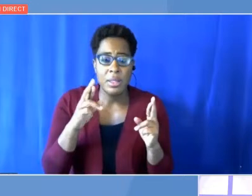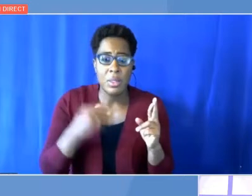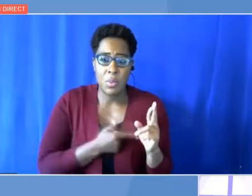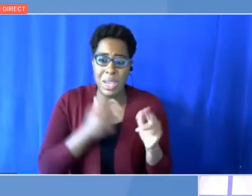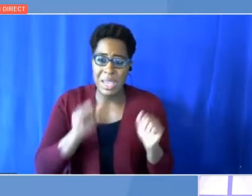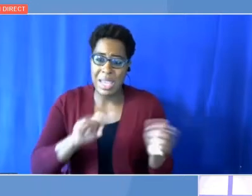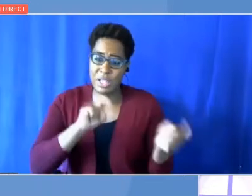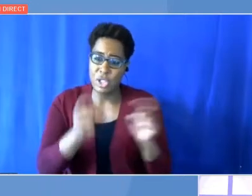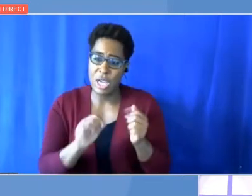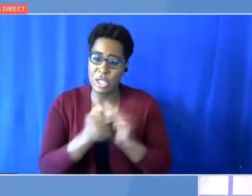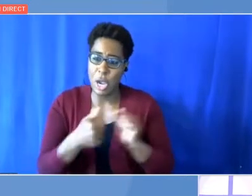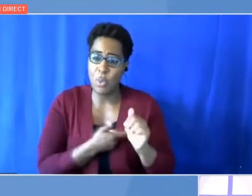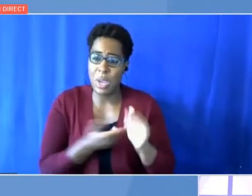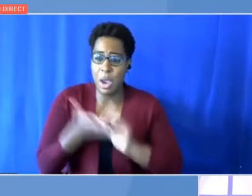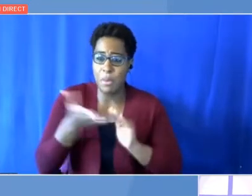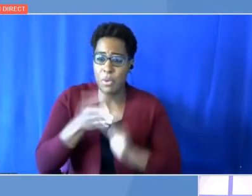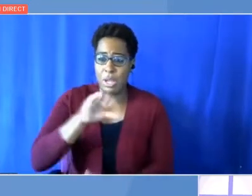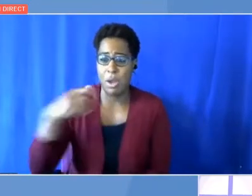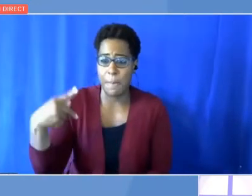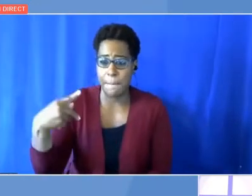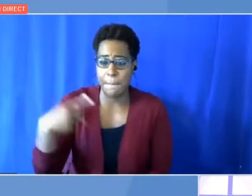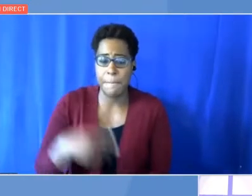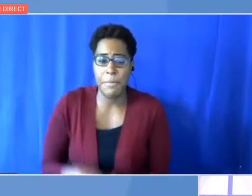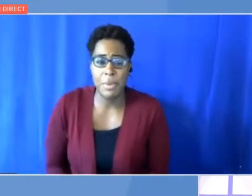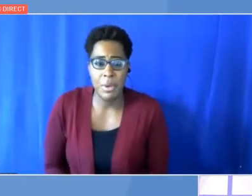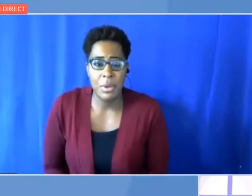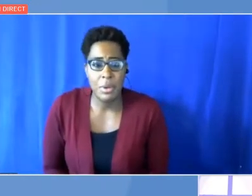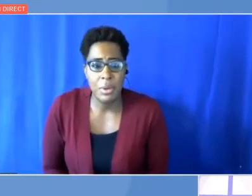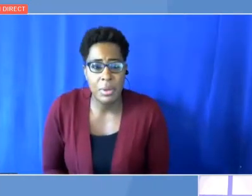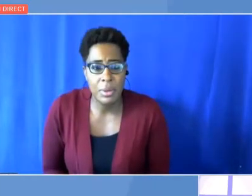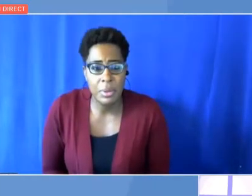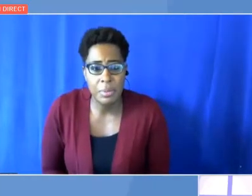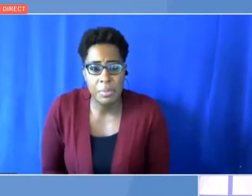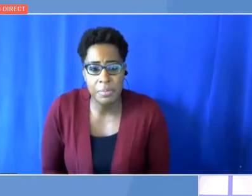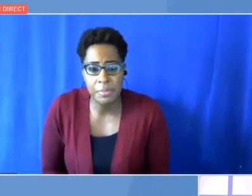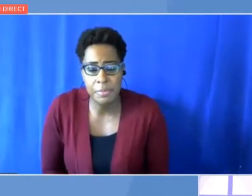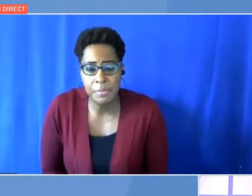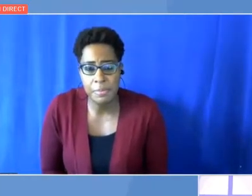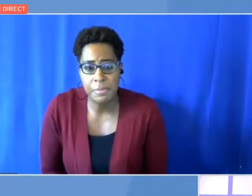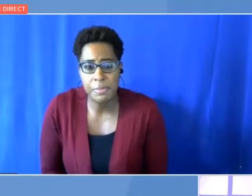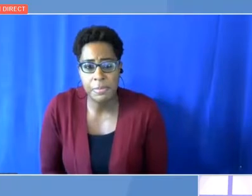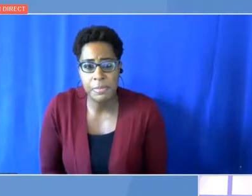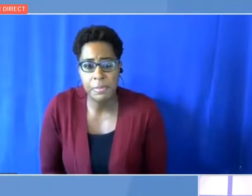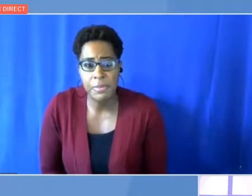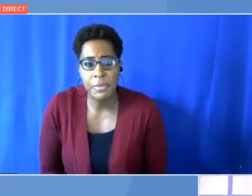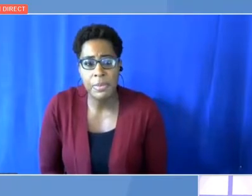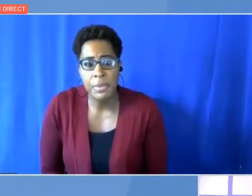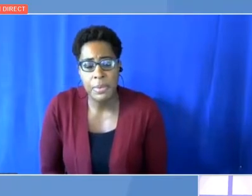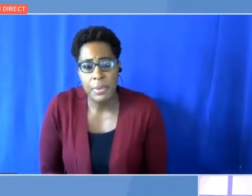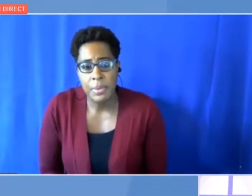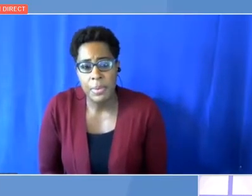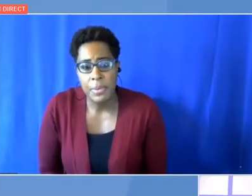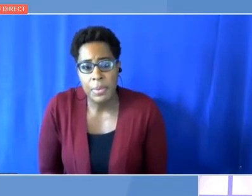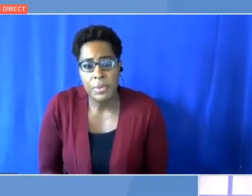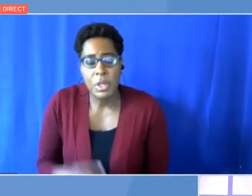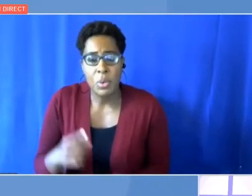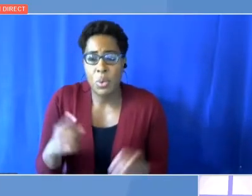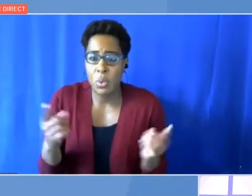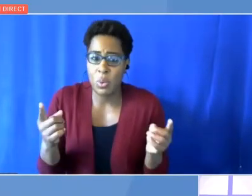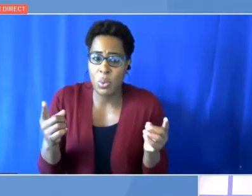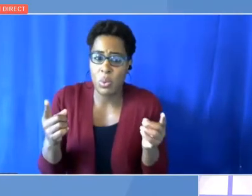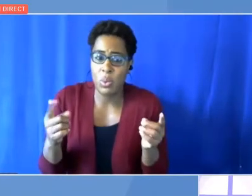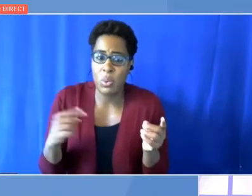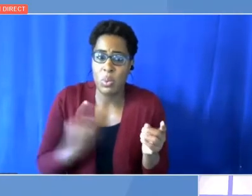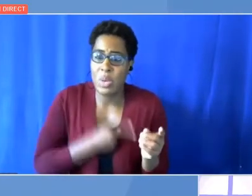We have to abandon the negotiation mode of the COP. That is not any more useful. We don't need